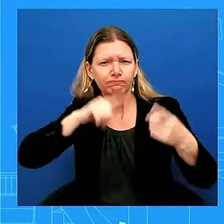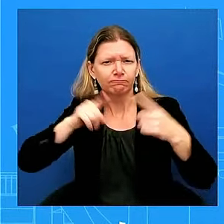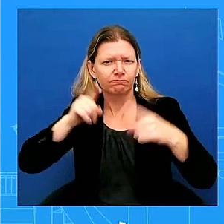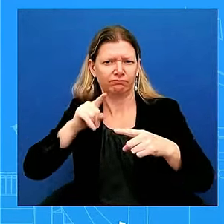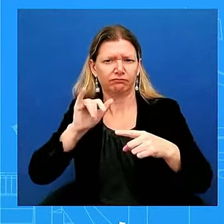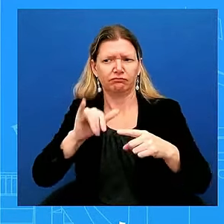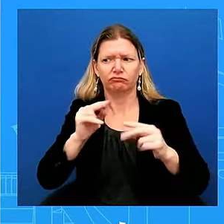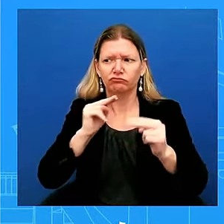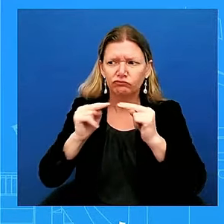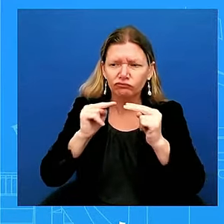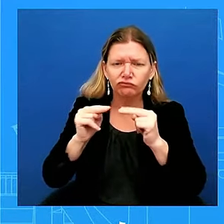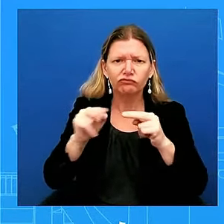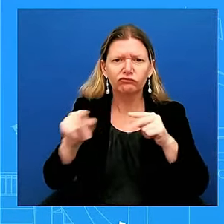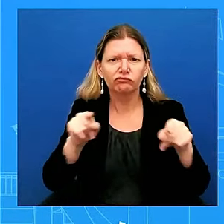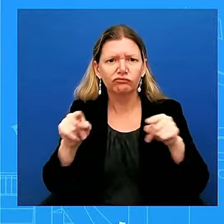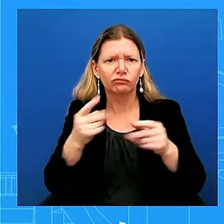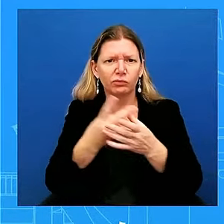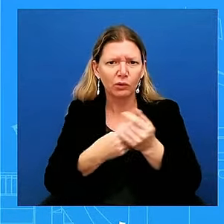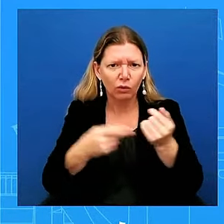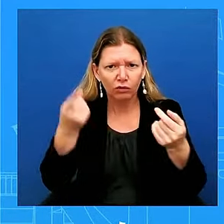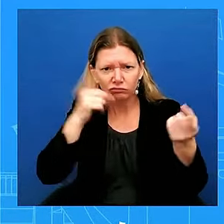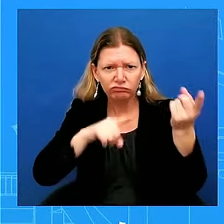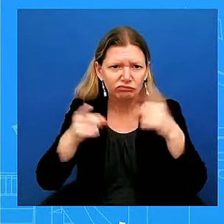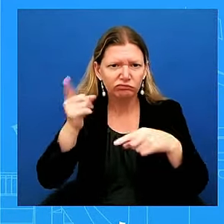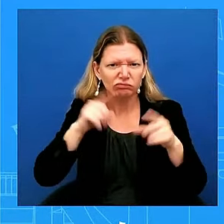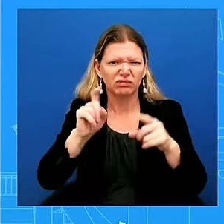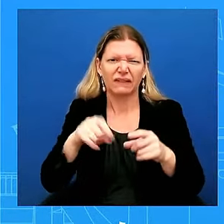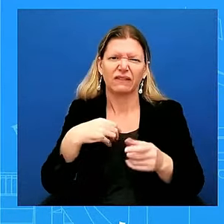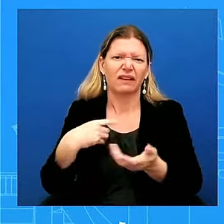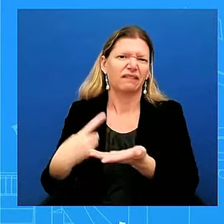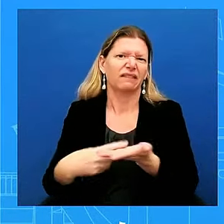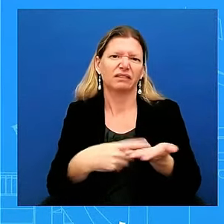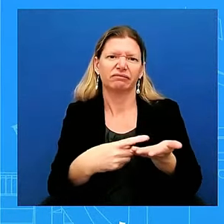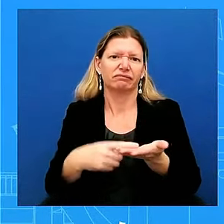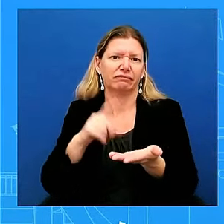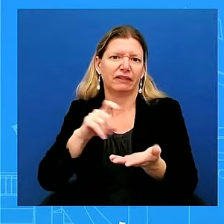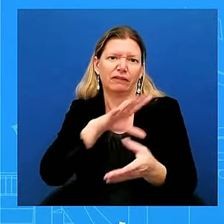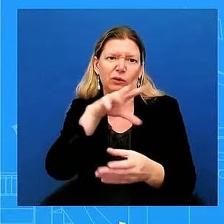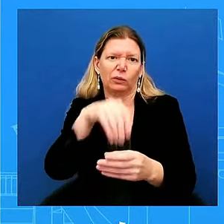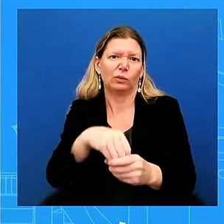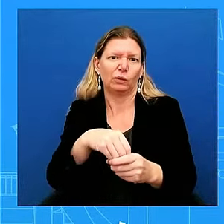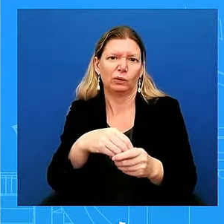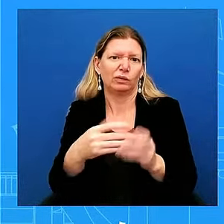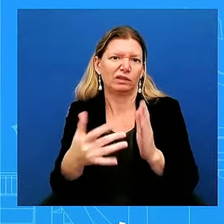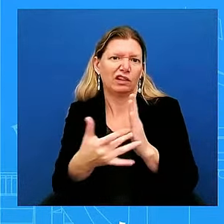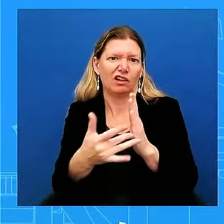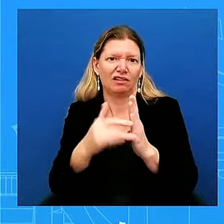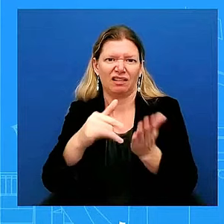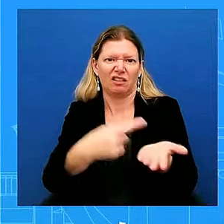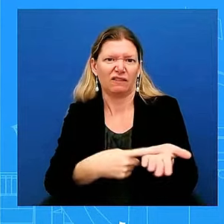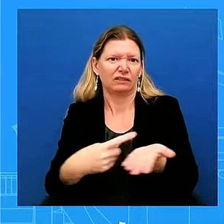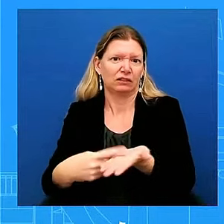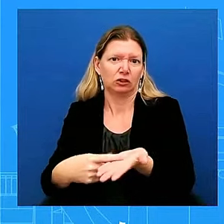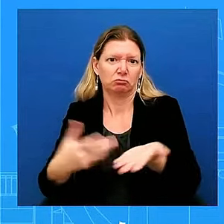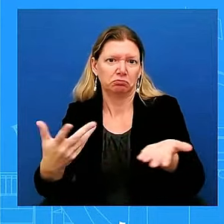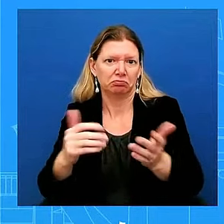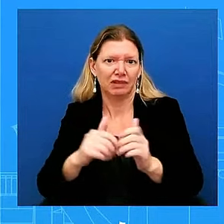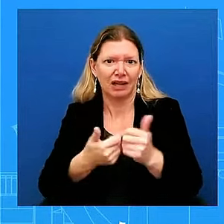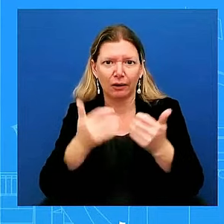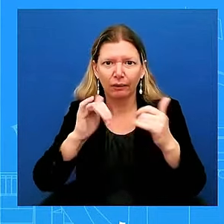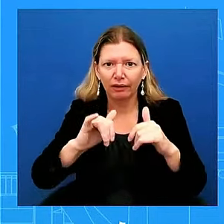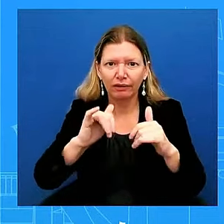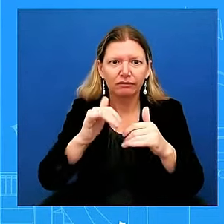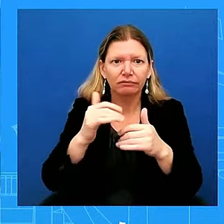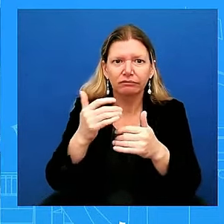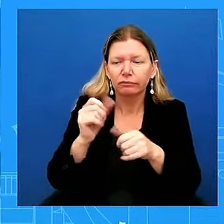conversation and do that in obviously – in a way that leads to a way that workers get their fair share. Just a question on